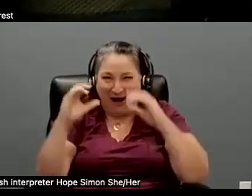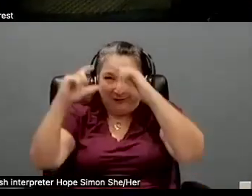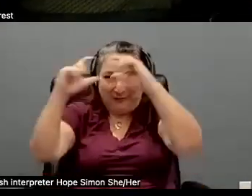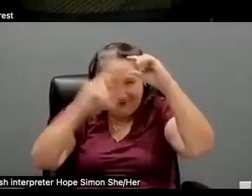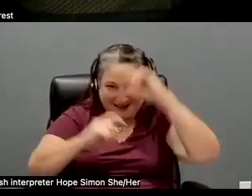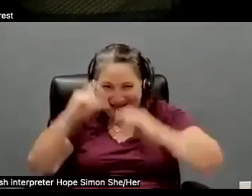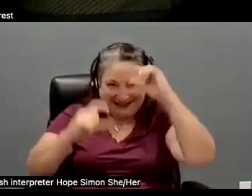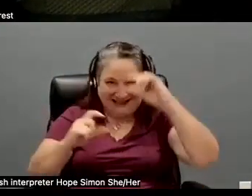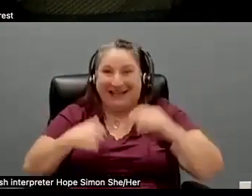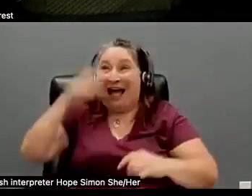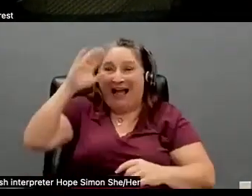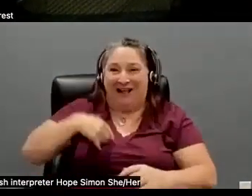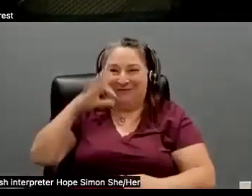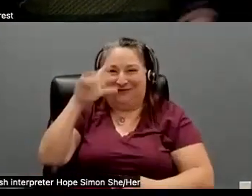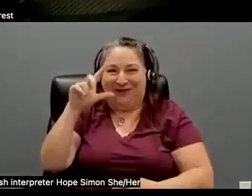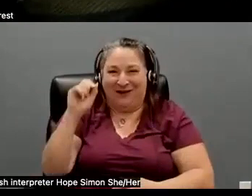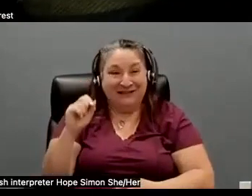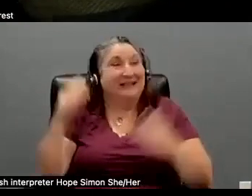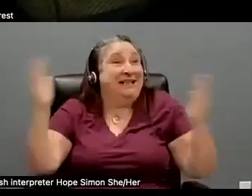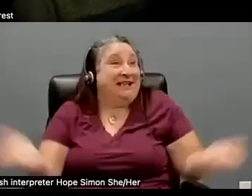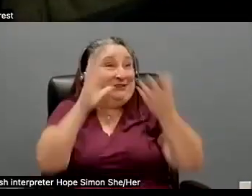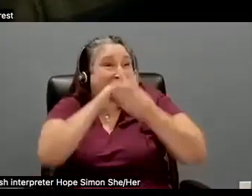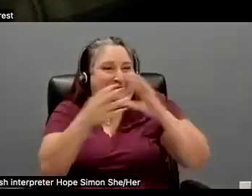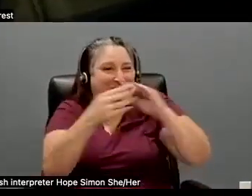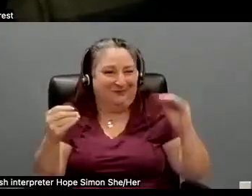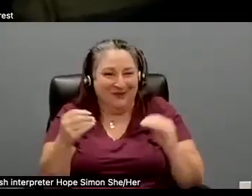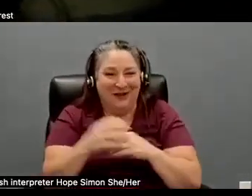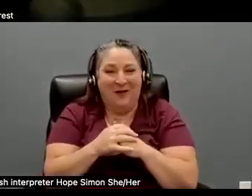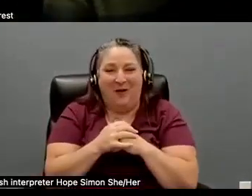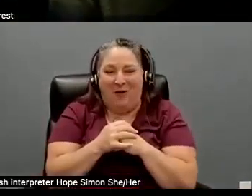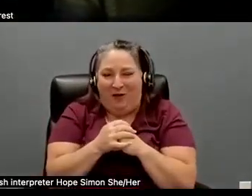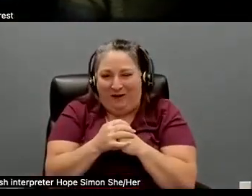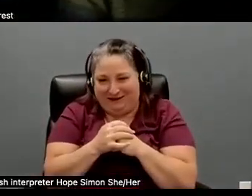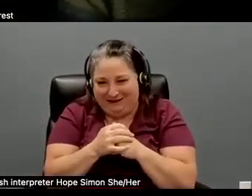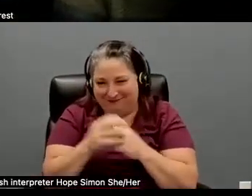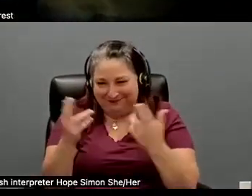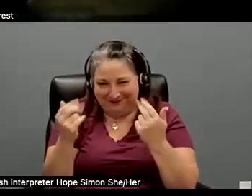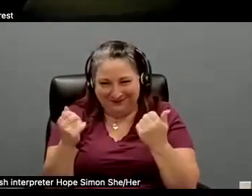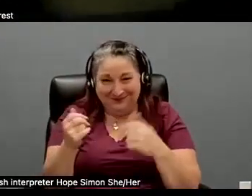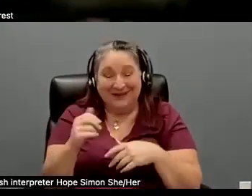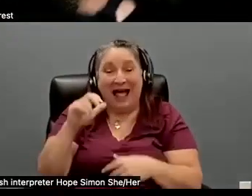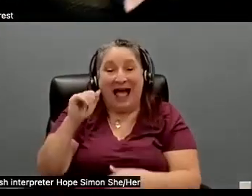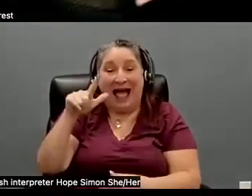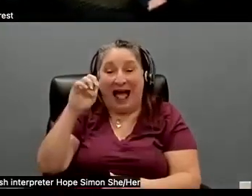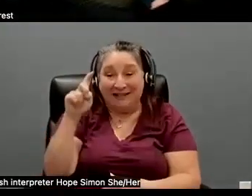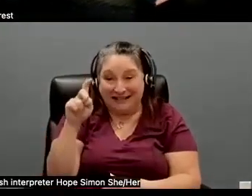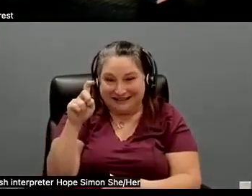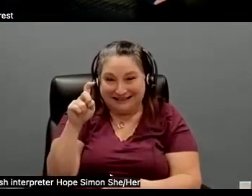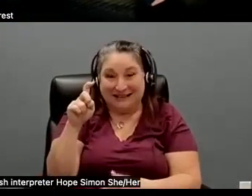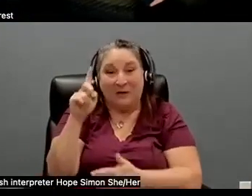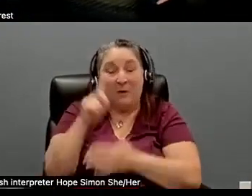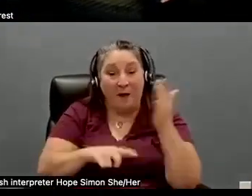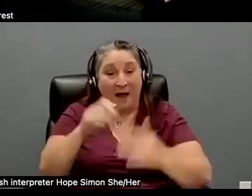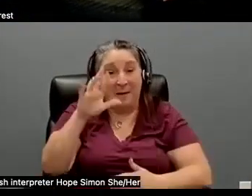know. I'm flow. Here's the story. And, and, and Alex, what, what Barry said